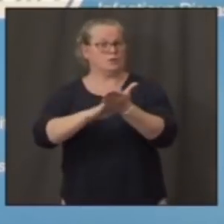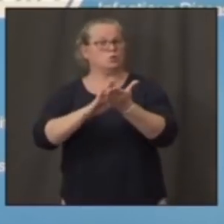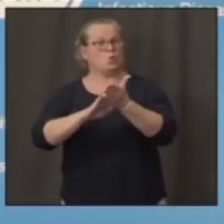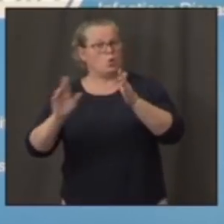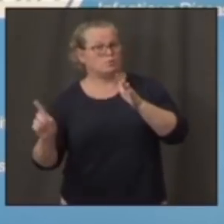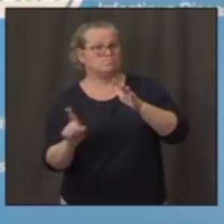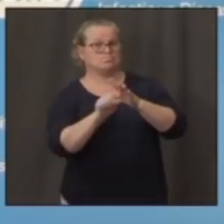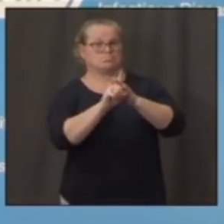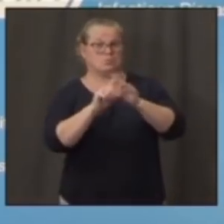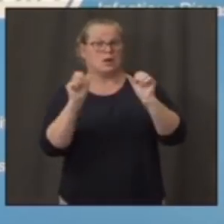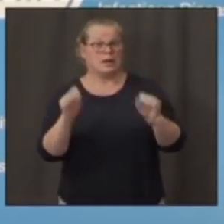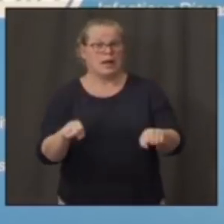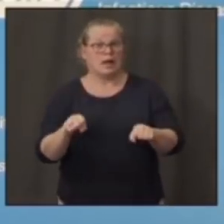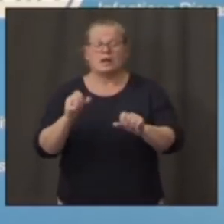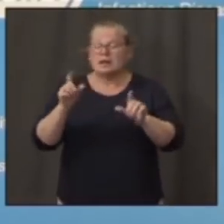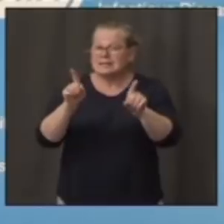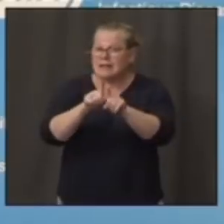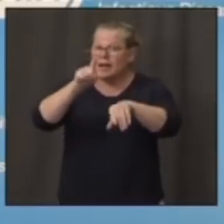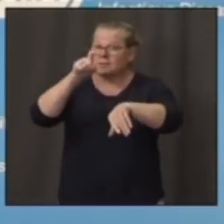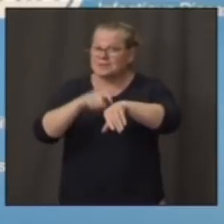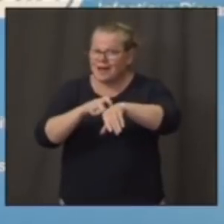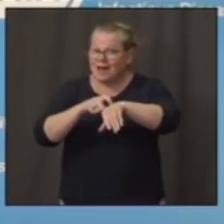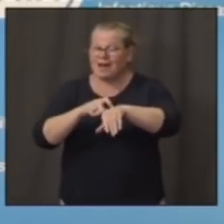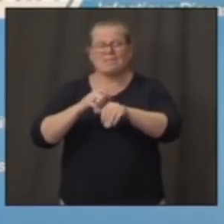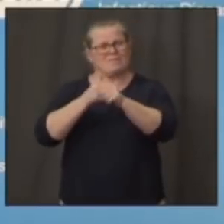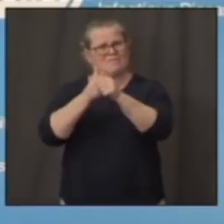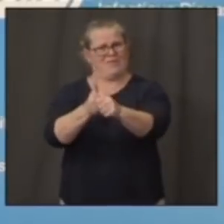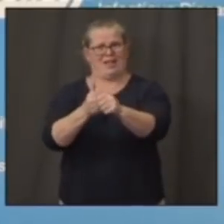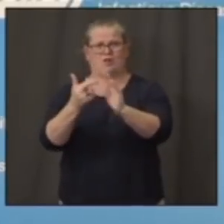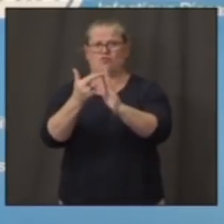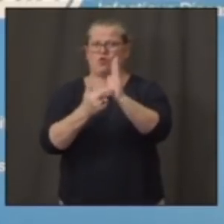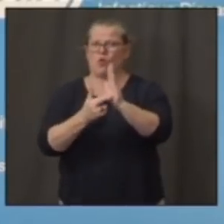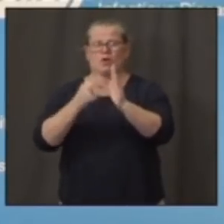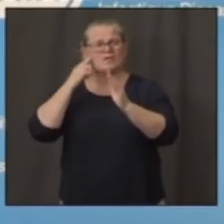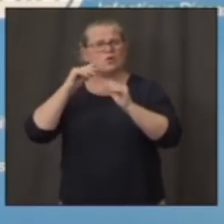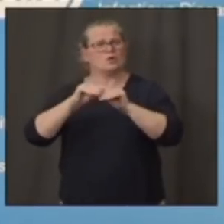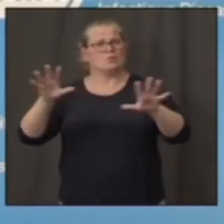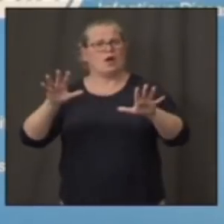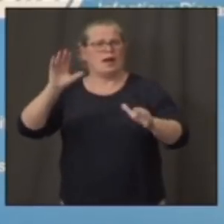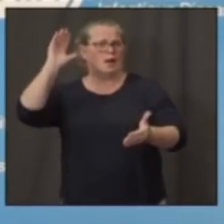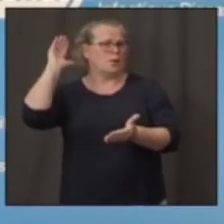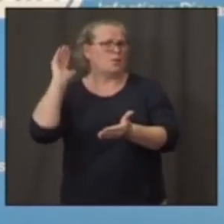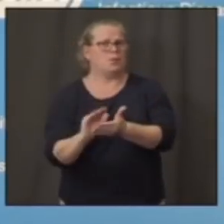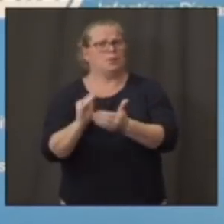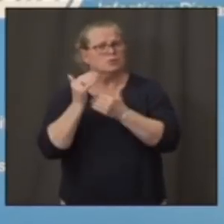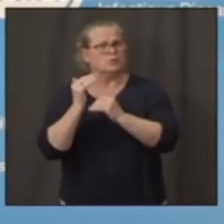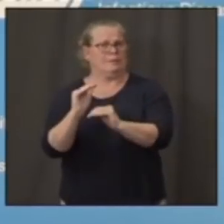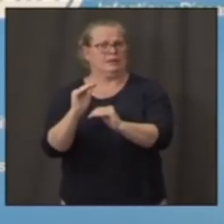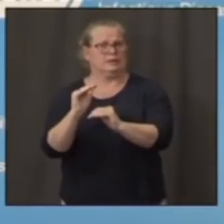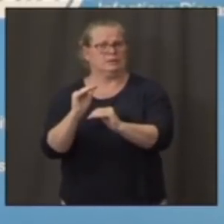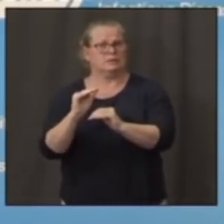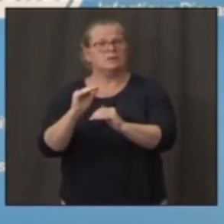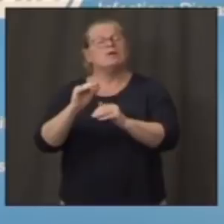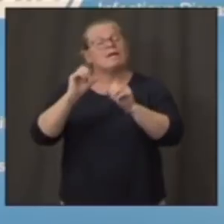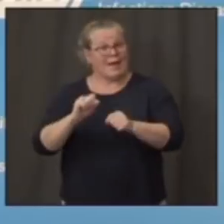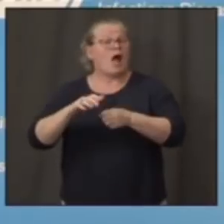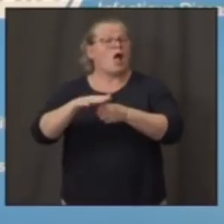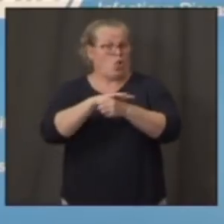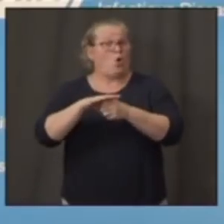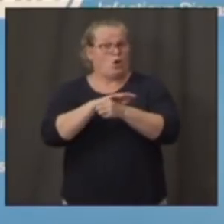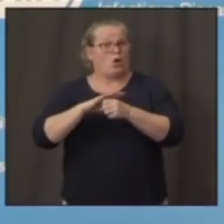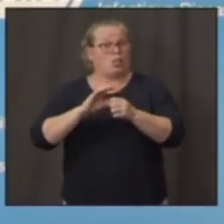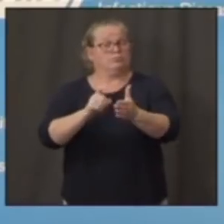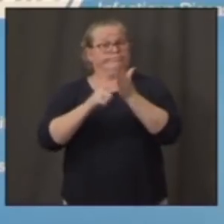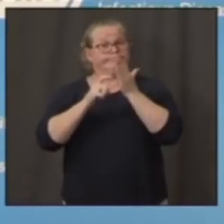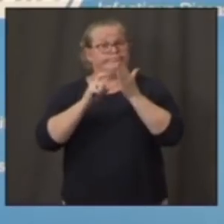necessary to prevent spread. And those can be done at the local level. The other thing is, it's always up to the